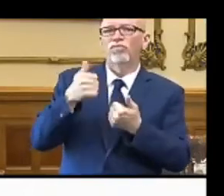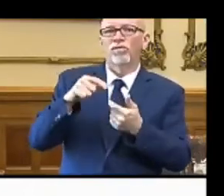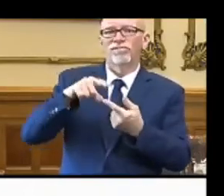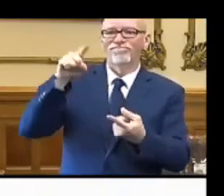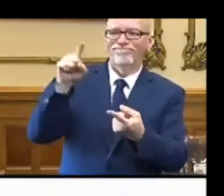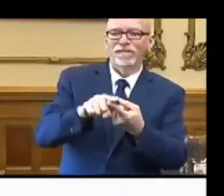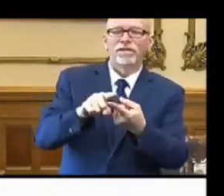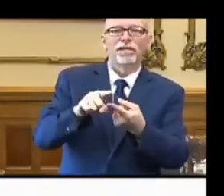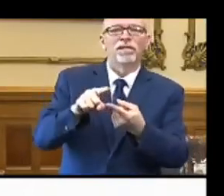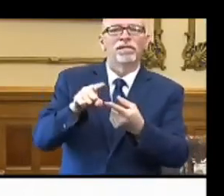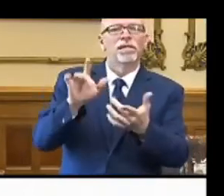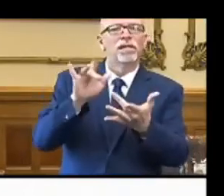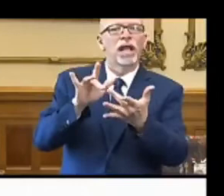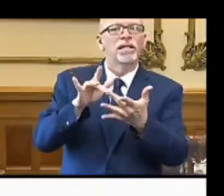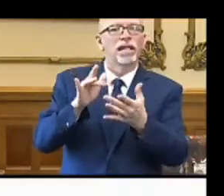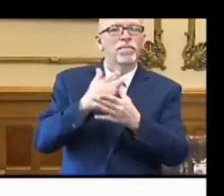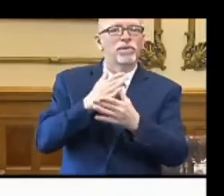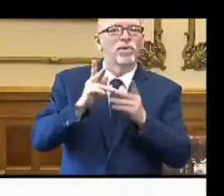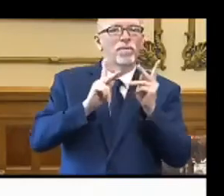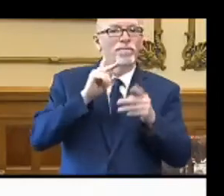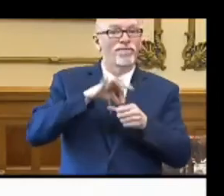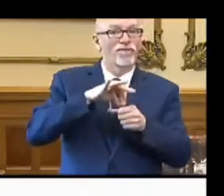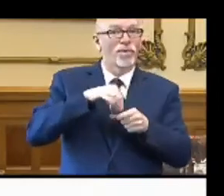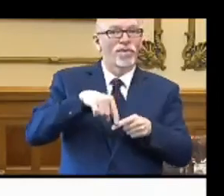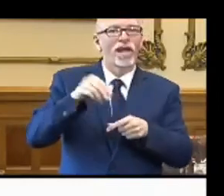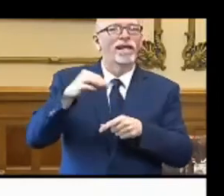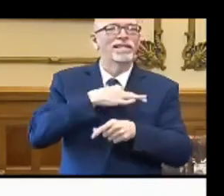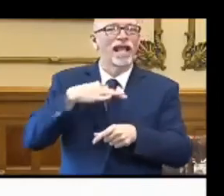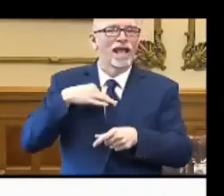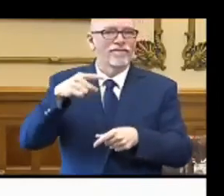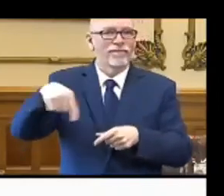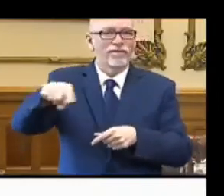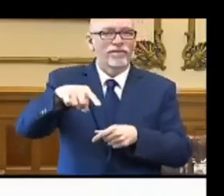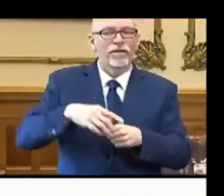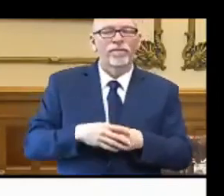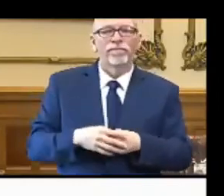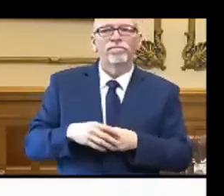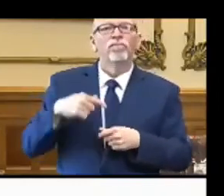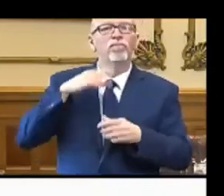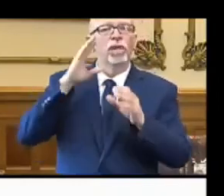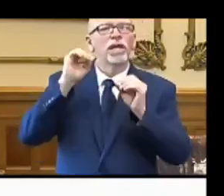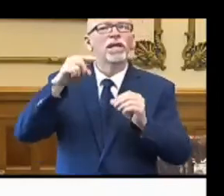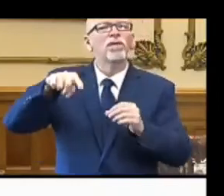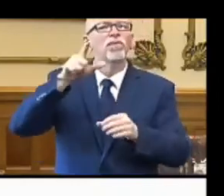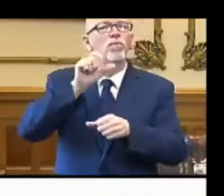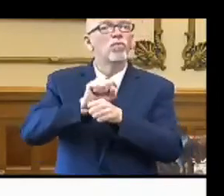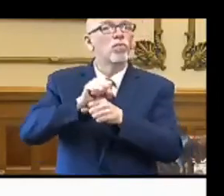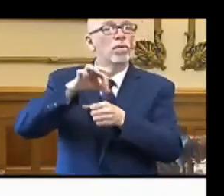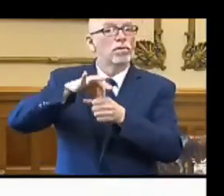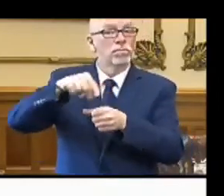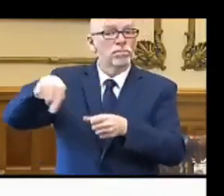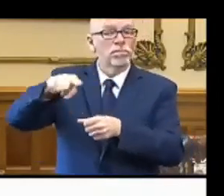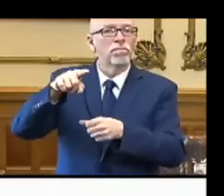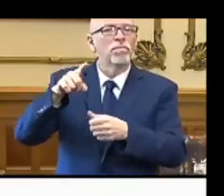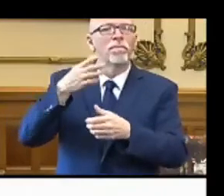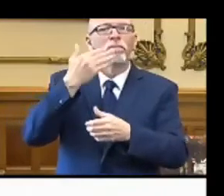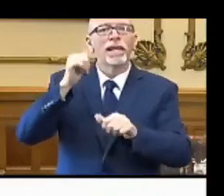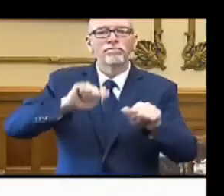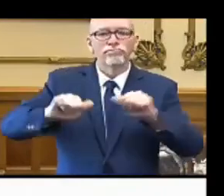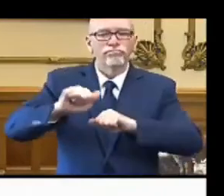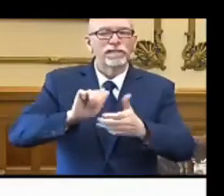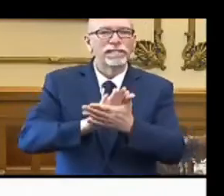direct contact among Hoosier voters and election staff, educating poll workers on sanitation best practices,